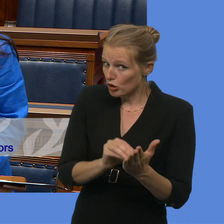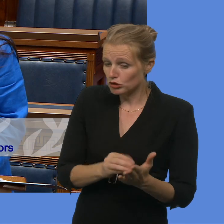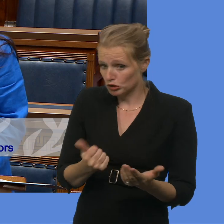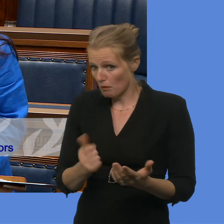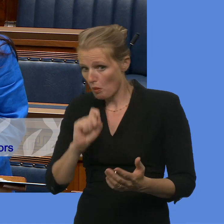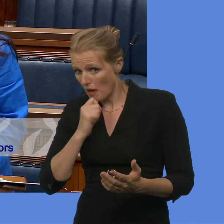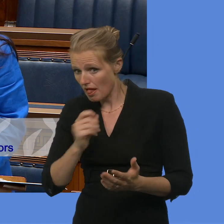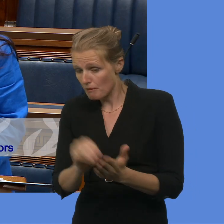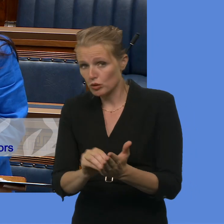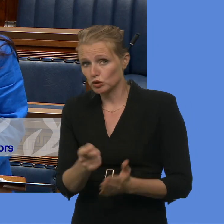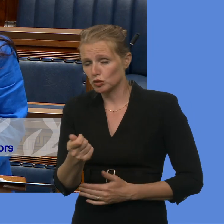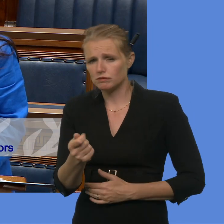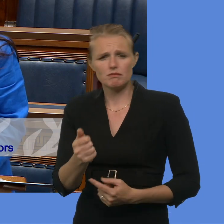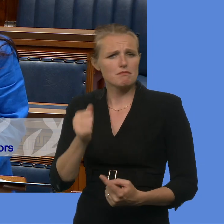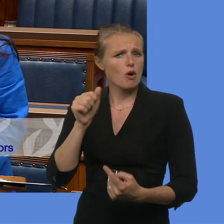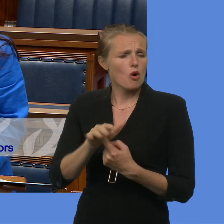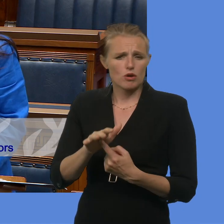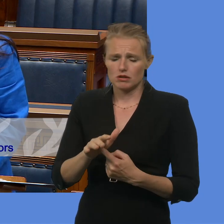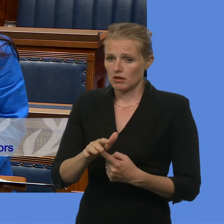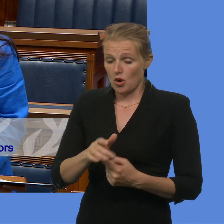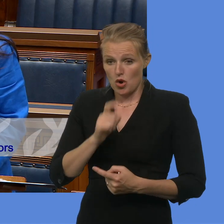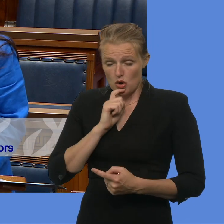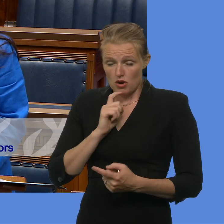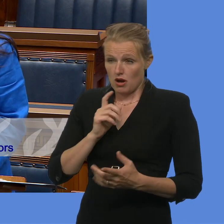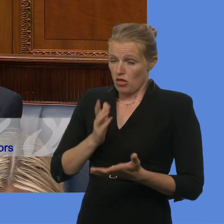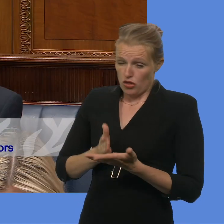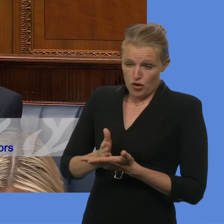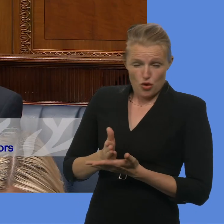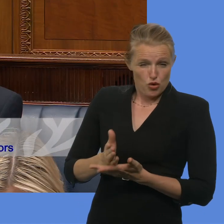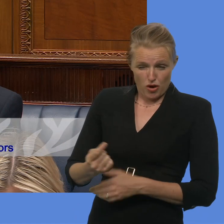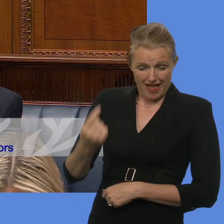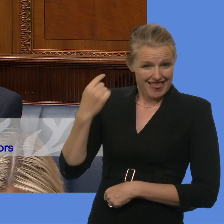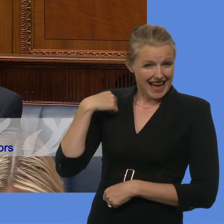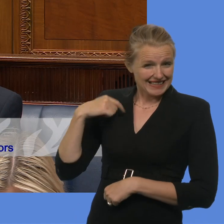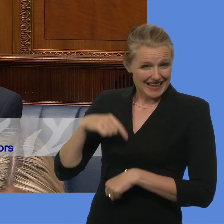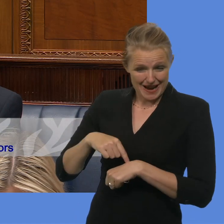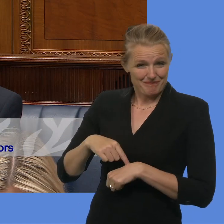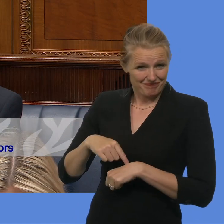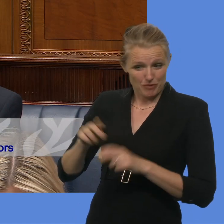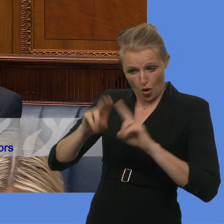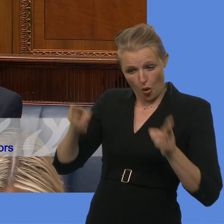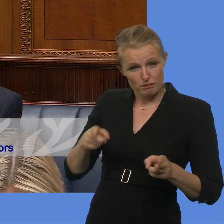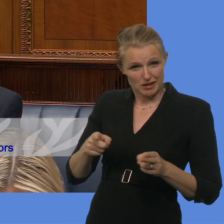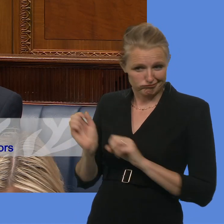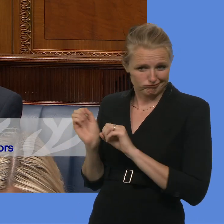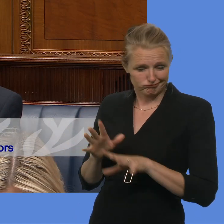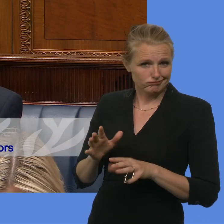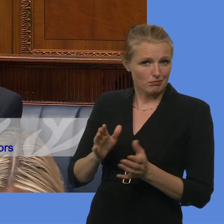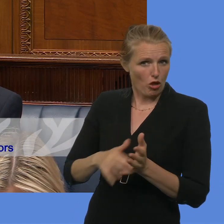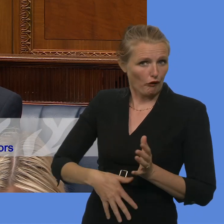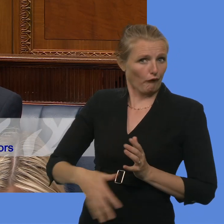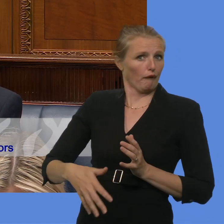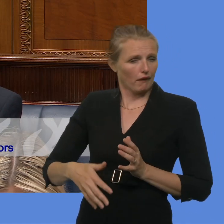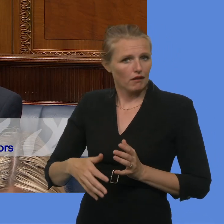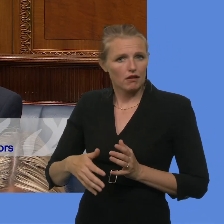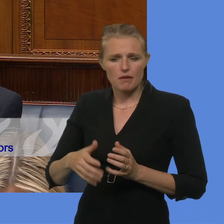that it is critically important to speak directly to those most impacted, not only in this area but across all of the policy areas